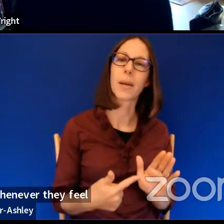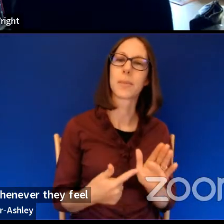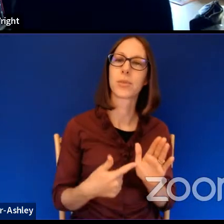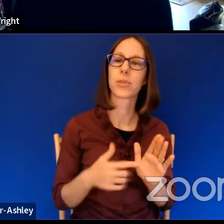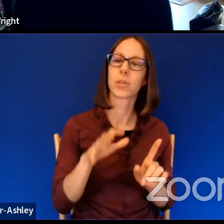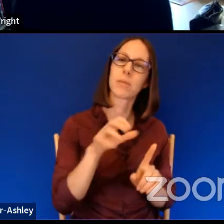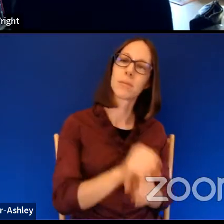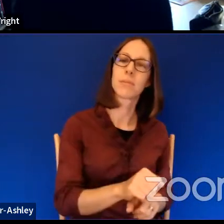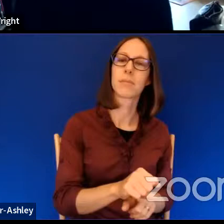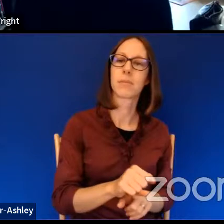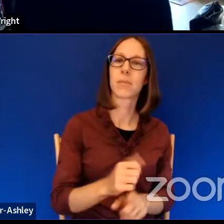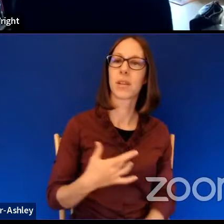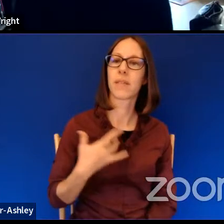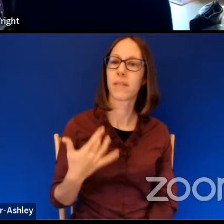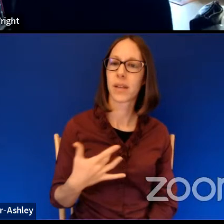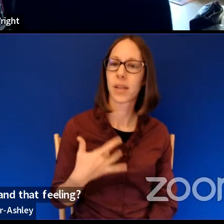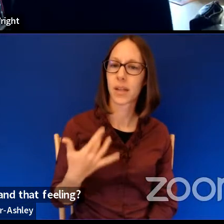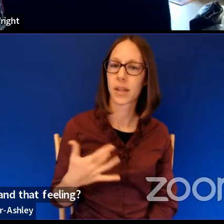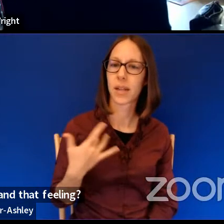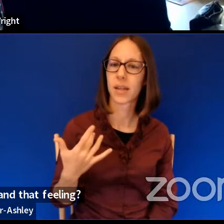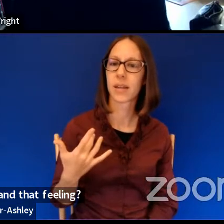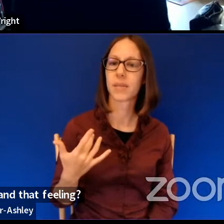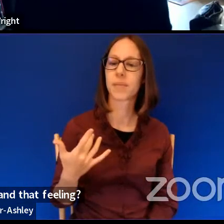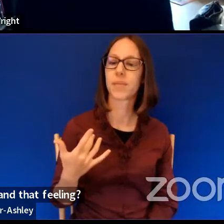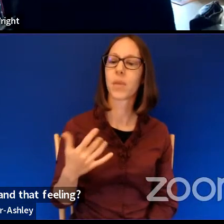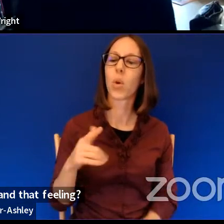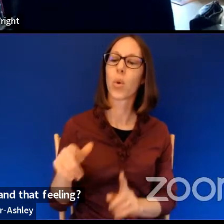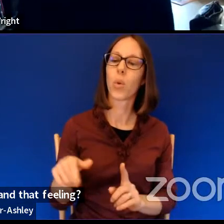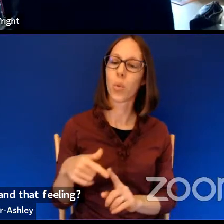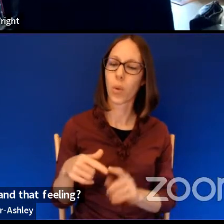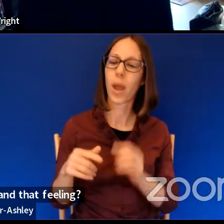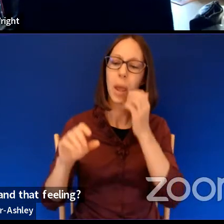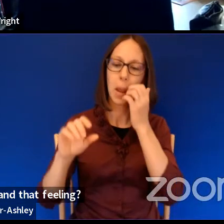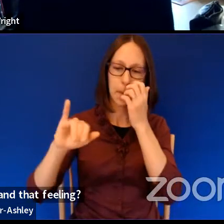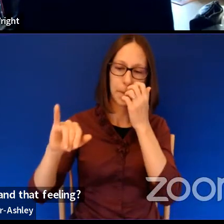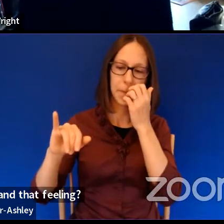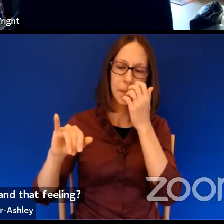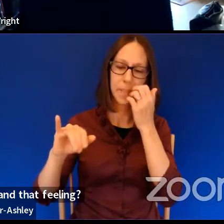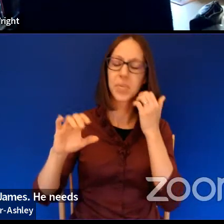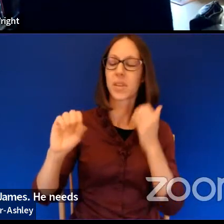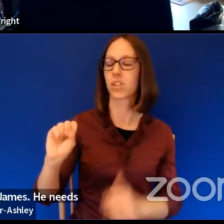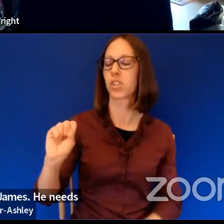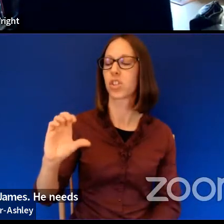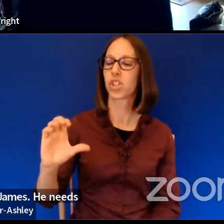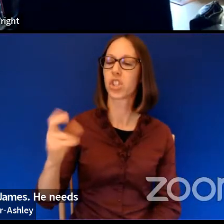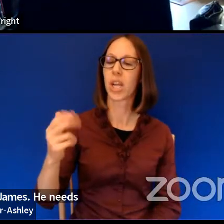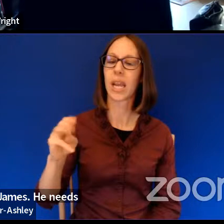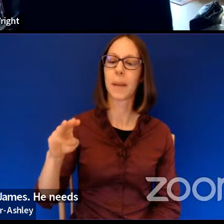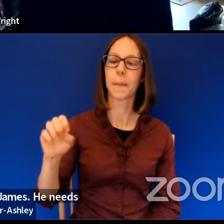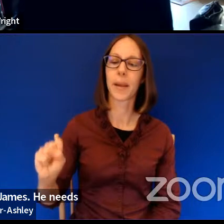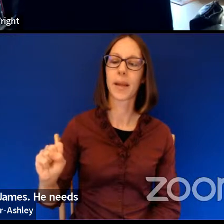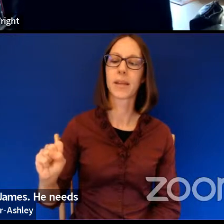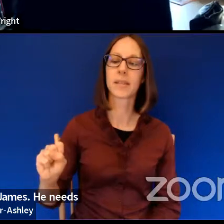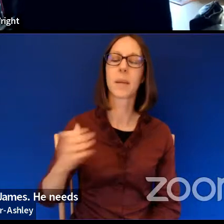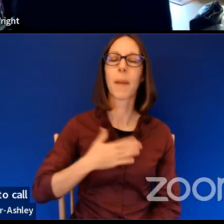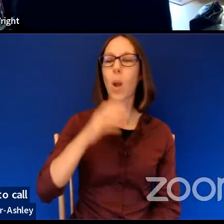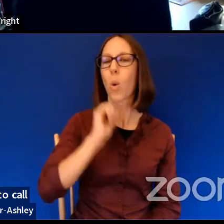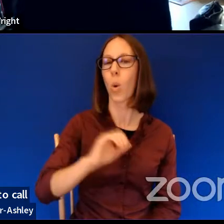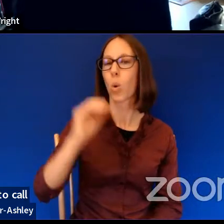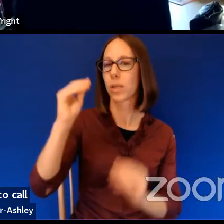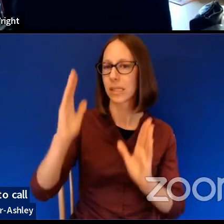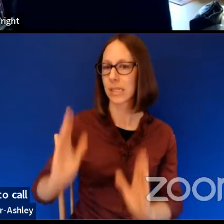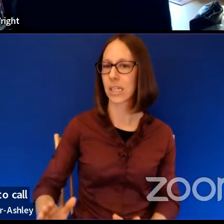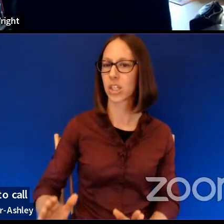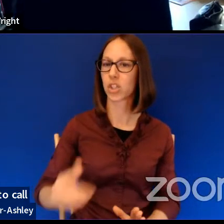And sometimes I think a lot about what Seamus Heaney, who was one of my old teachers used to call the, um, weather